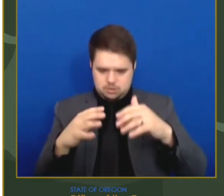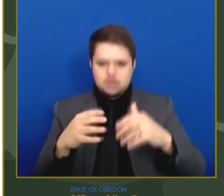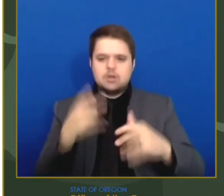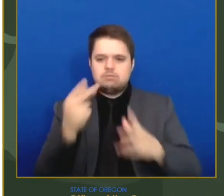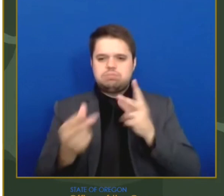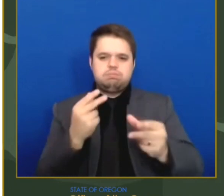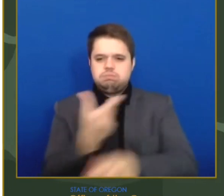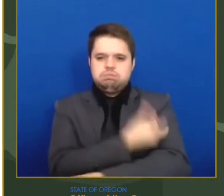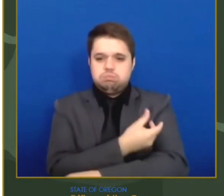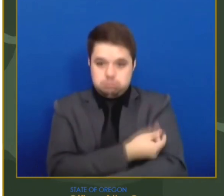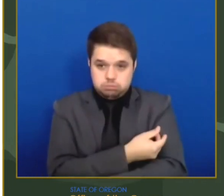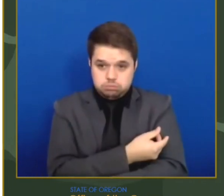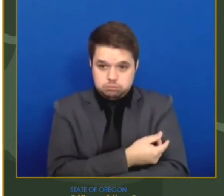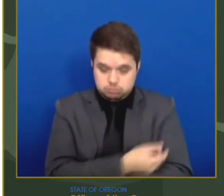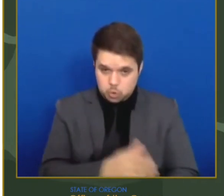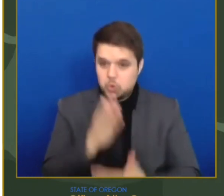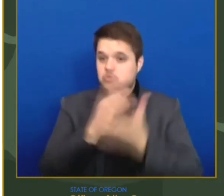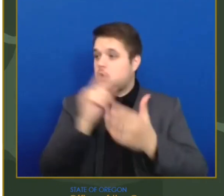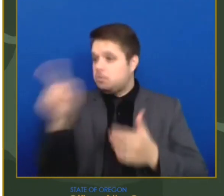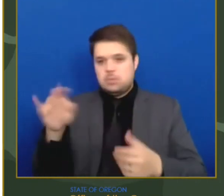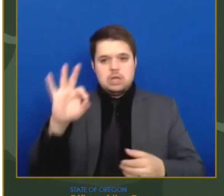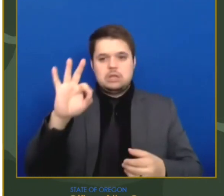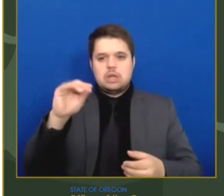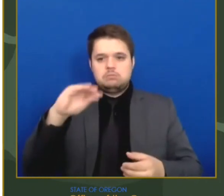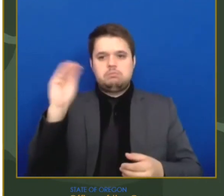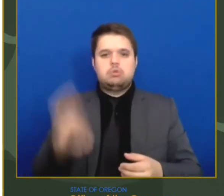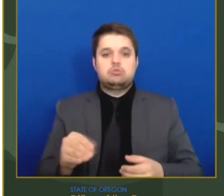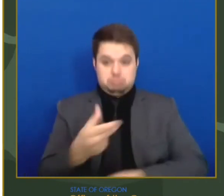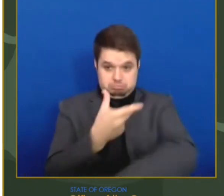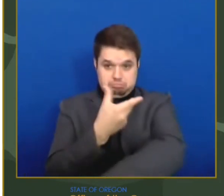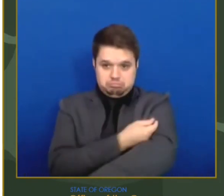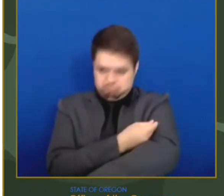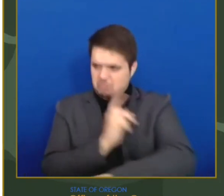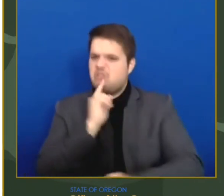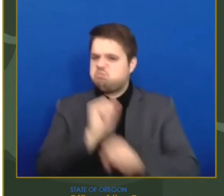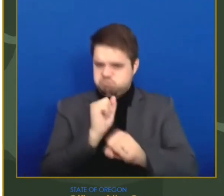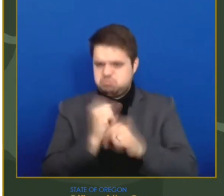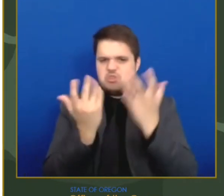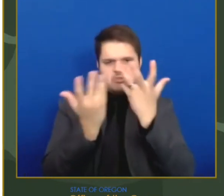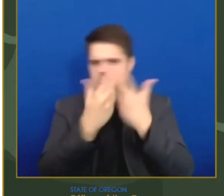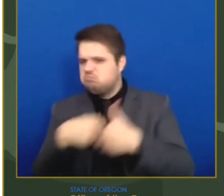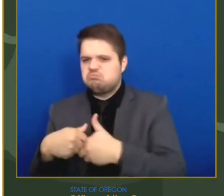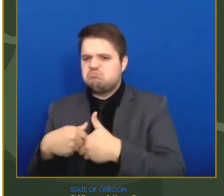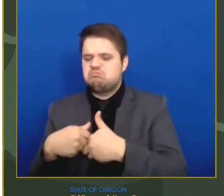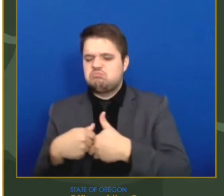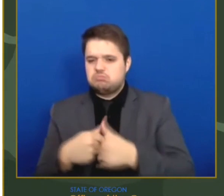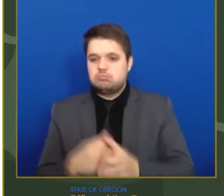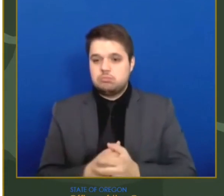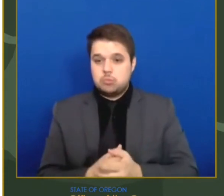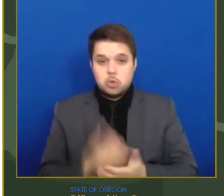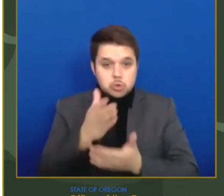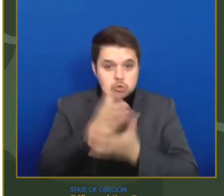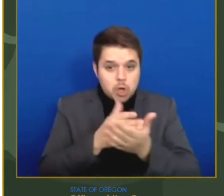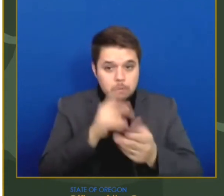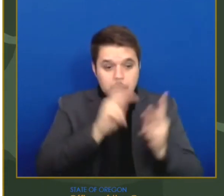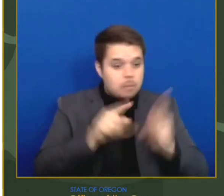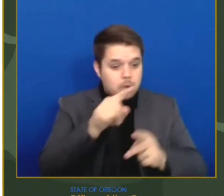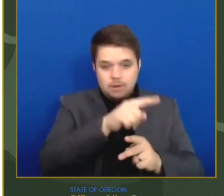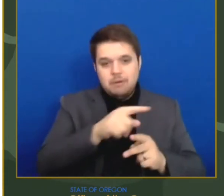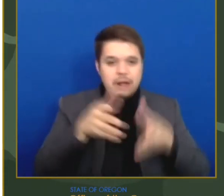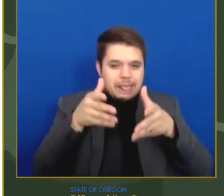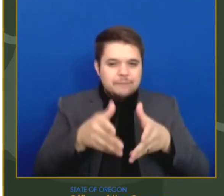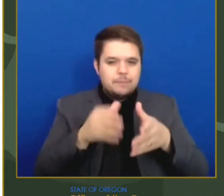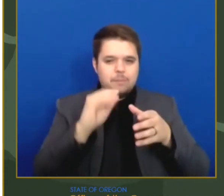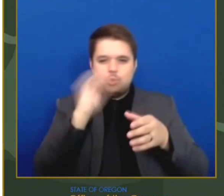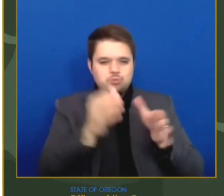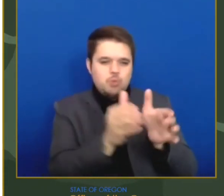vaccination. Will there be a teacher or child care worker who hasn't been given an opportunity to get vaccinated? Yes, but those cases should be the